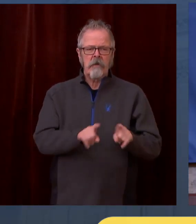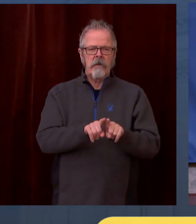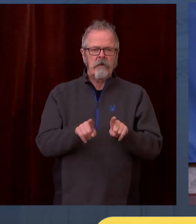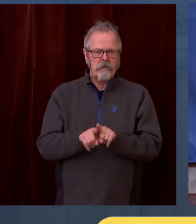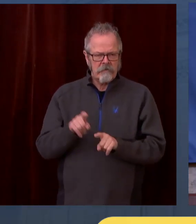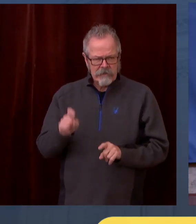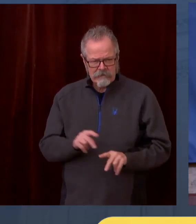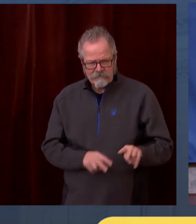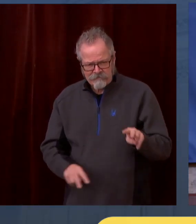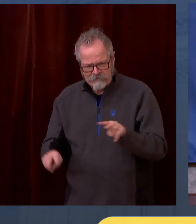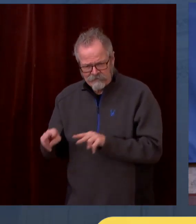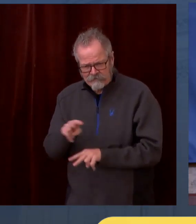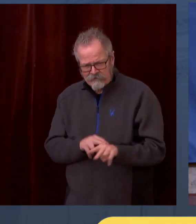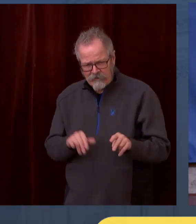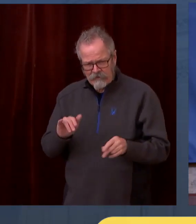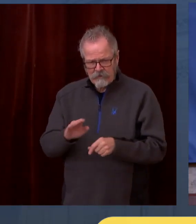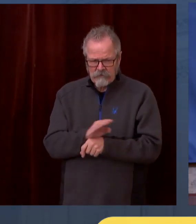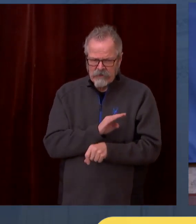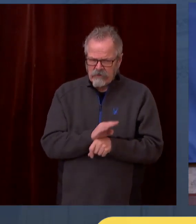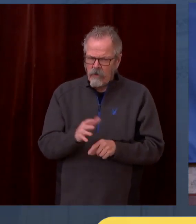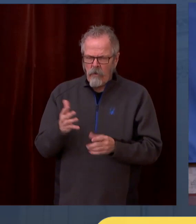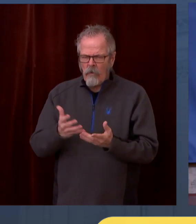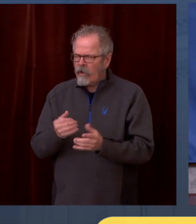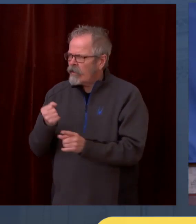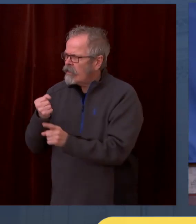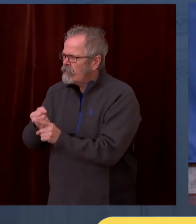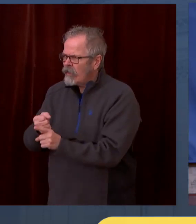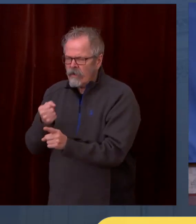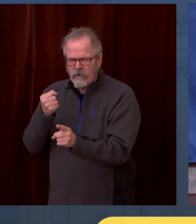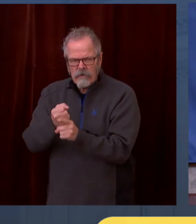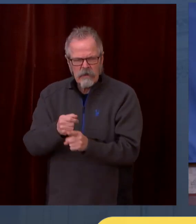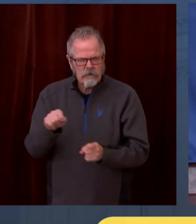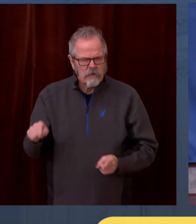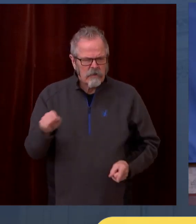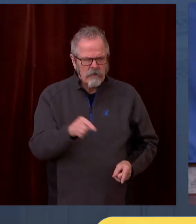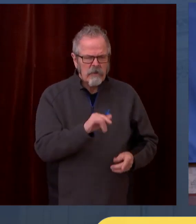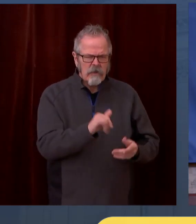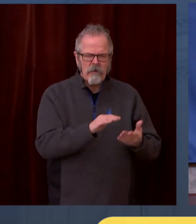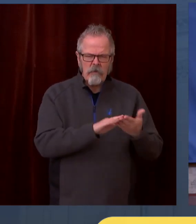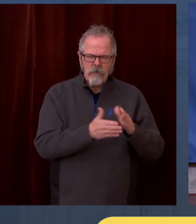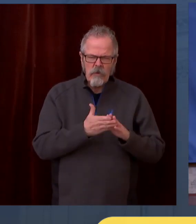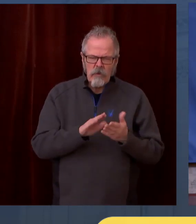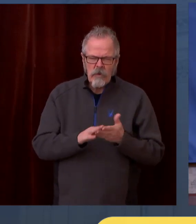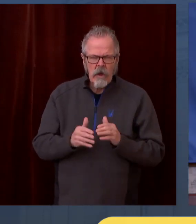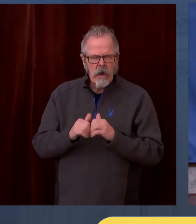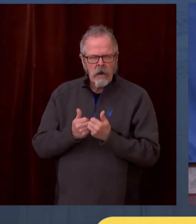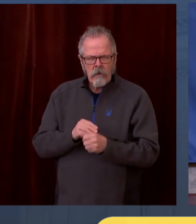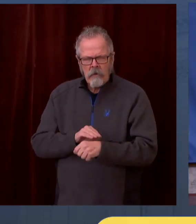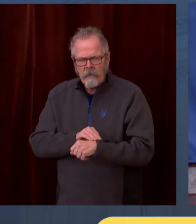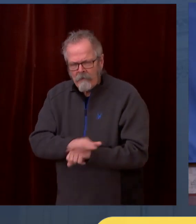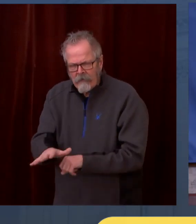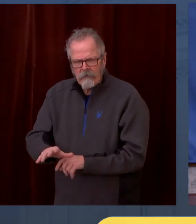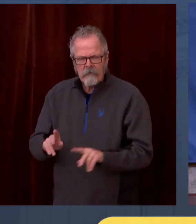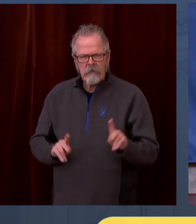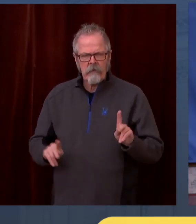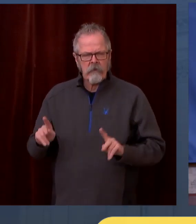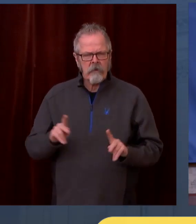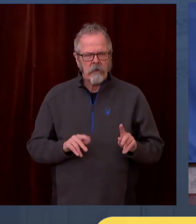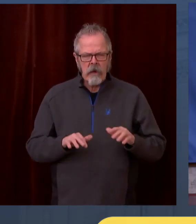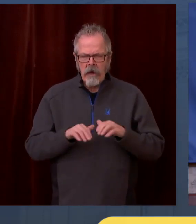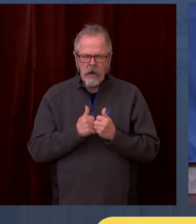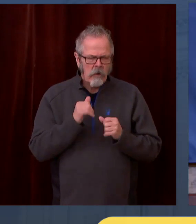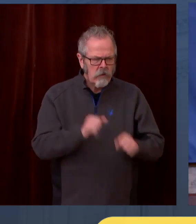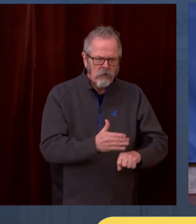really need and what would be most useful to them. And we work with them on protocols that can make them as safe as